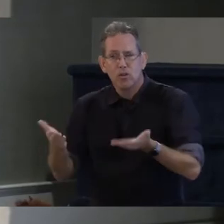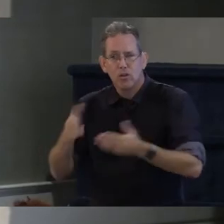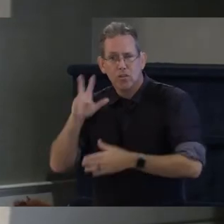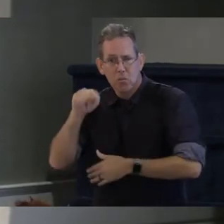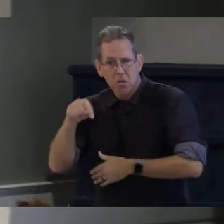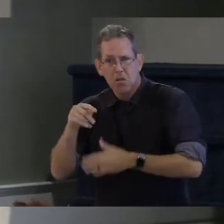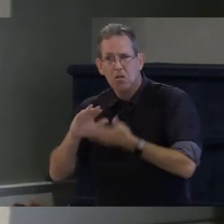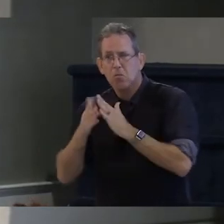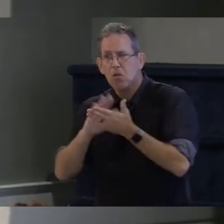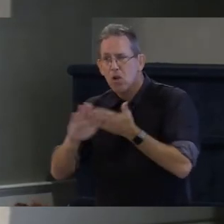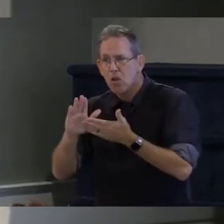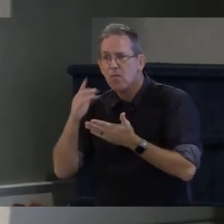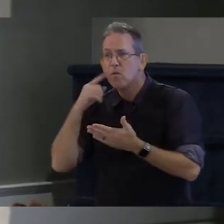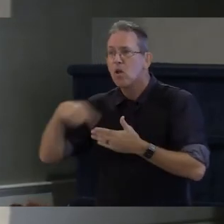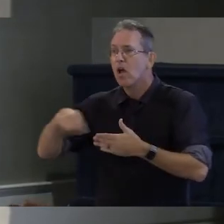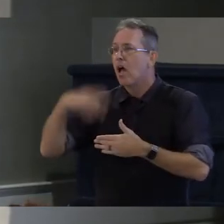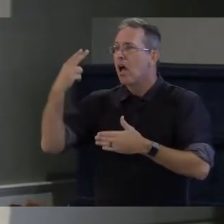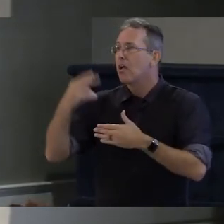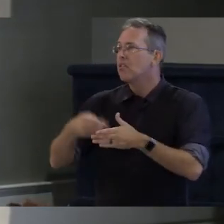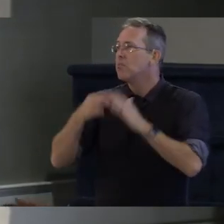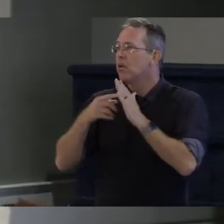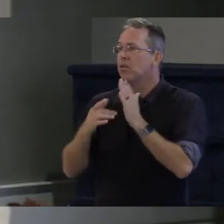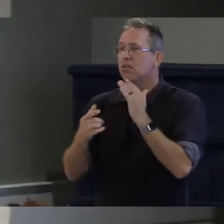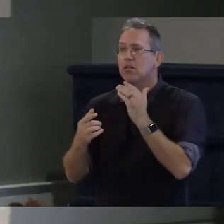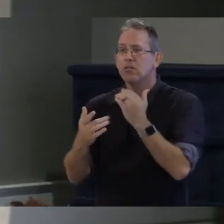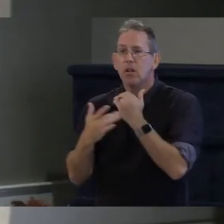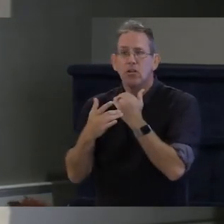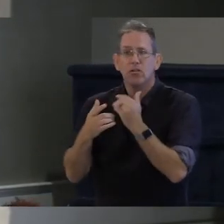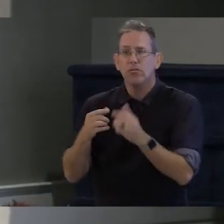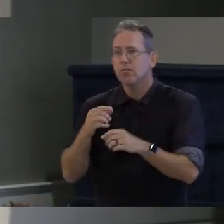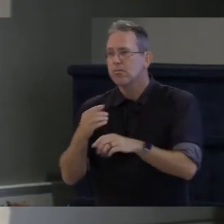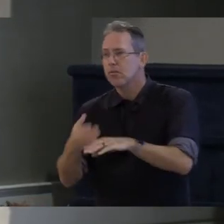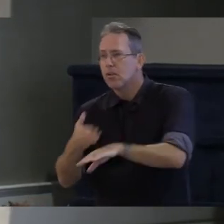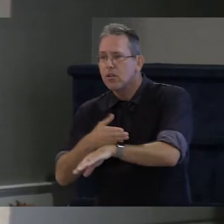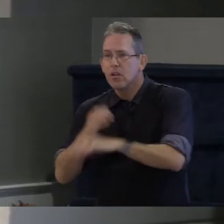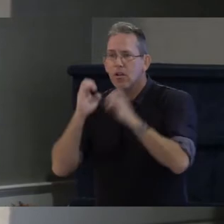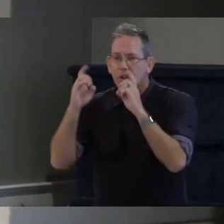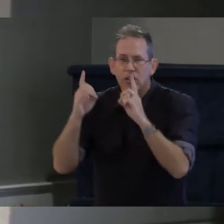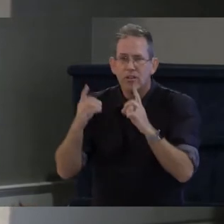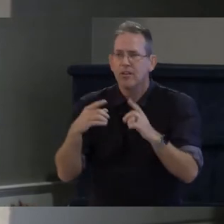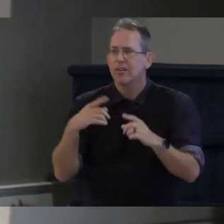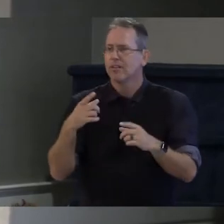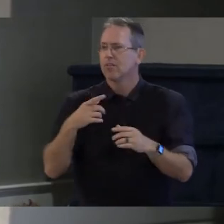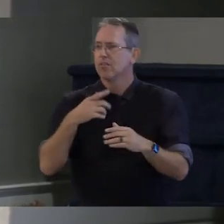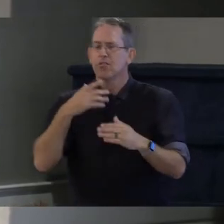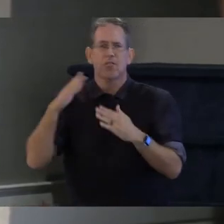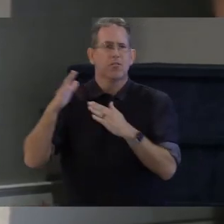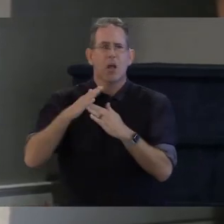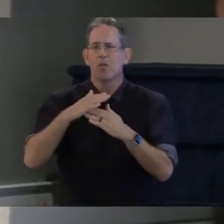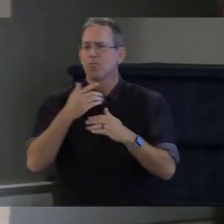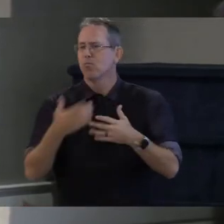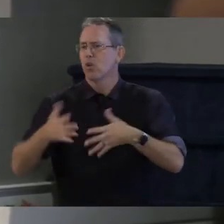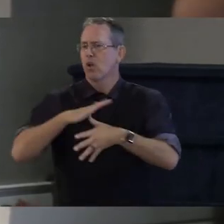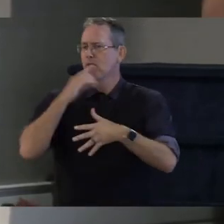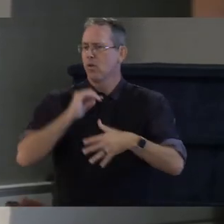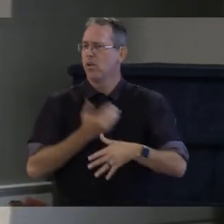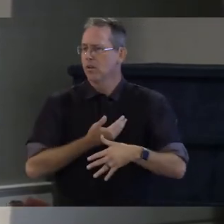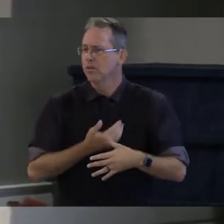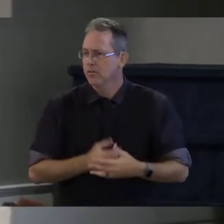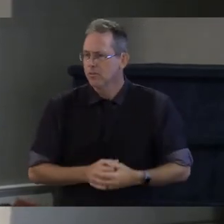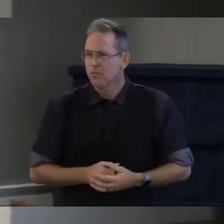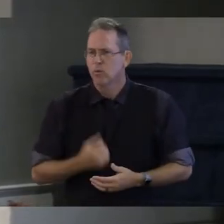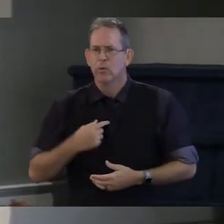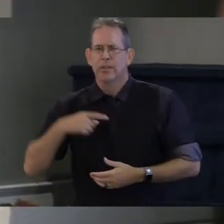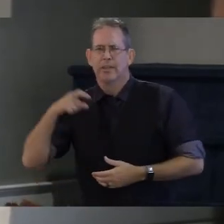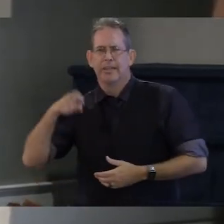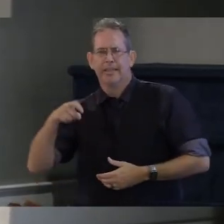sectors that we're diminishing student loan debt so top priority know it's one that we need to address here in the state and that we have hundreds of unpaid